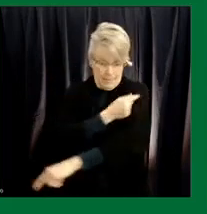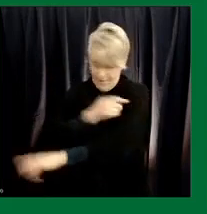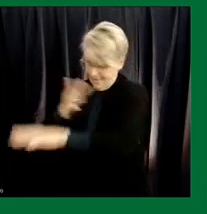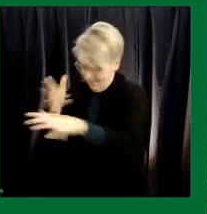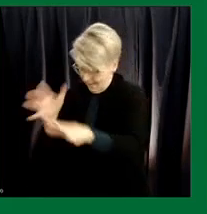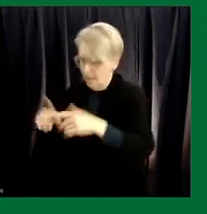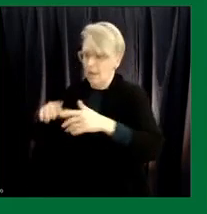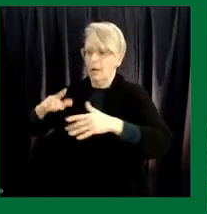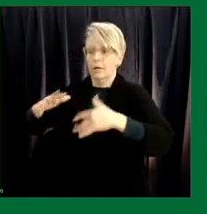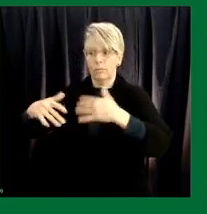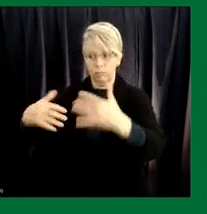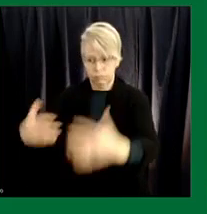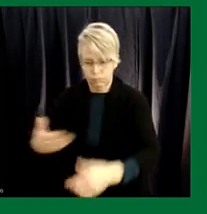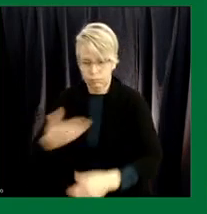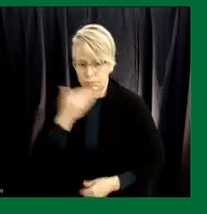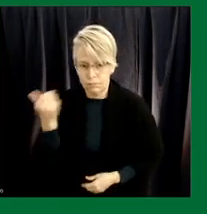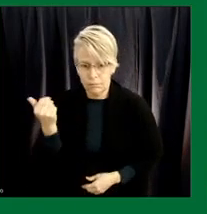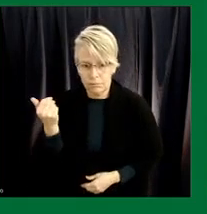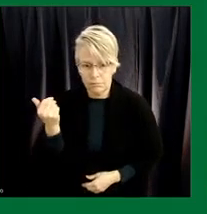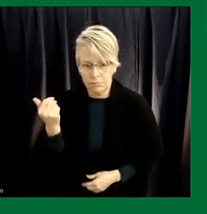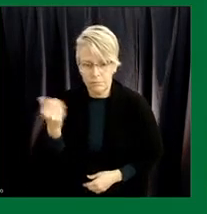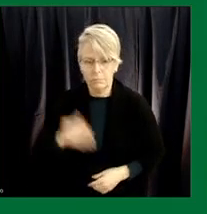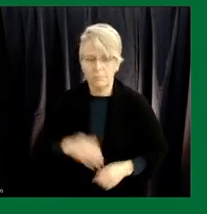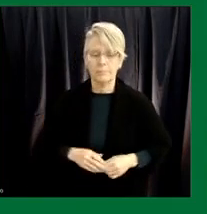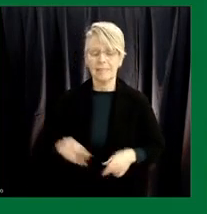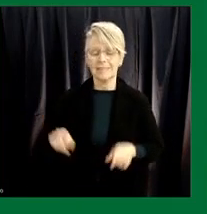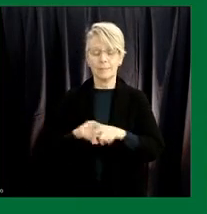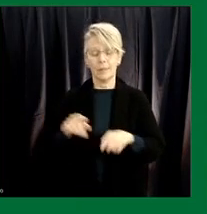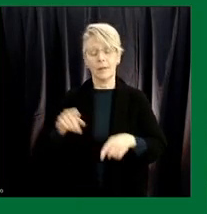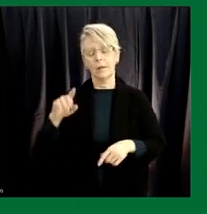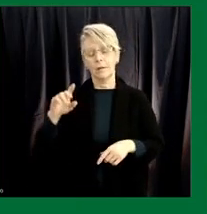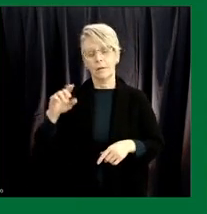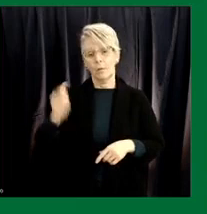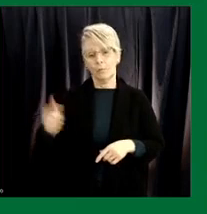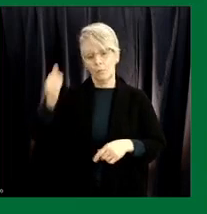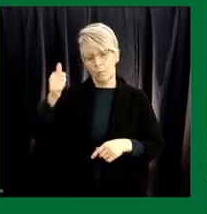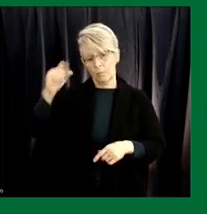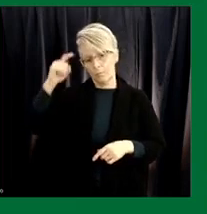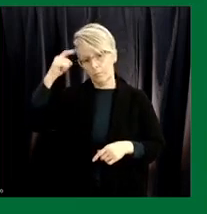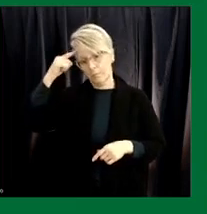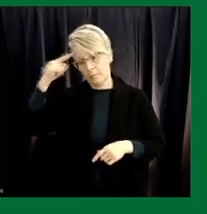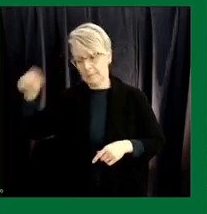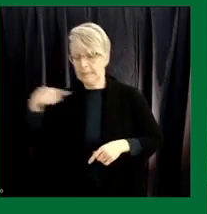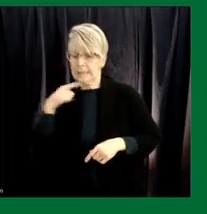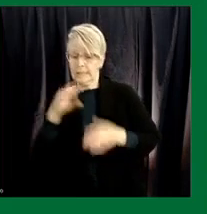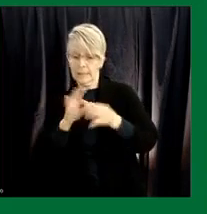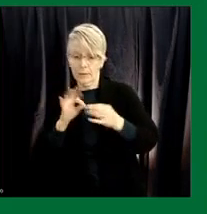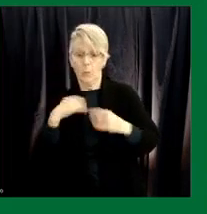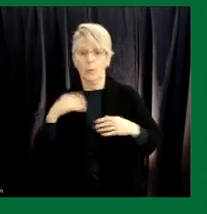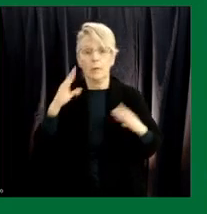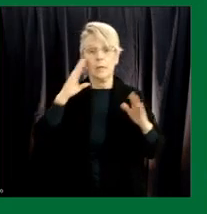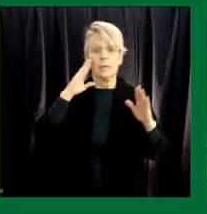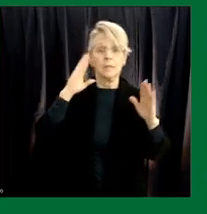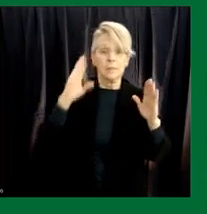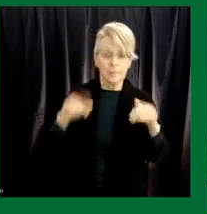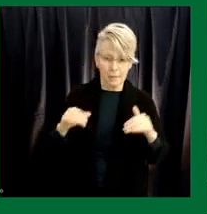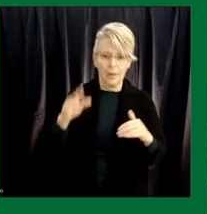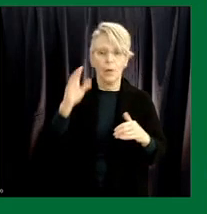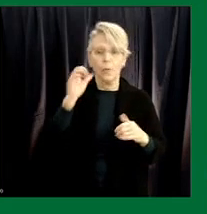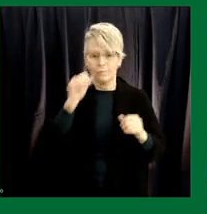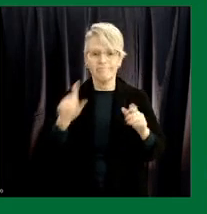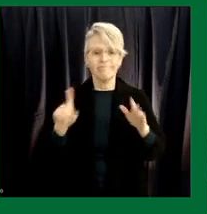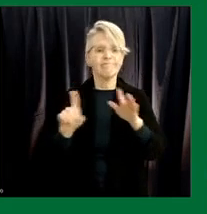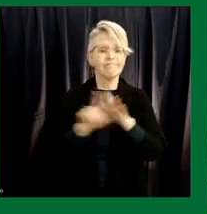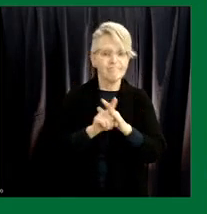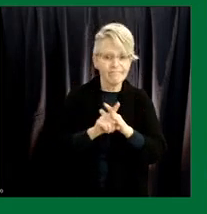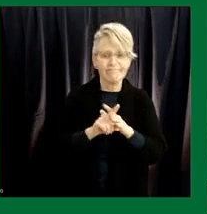In terms of the variants of concern like the previous said you know we were fully expecting to see variants of concern both travel